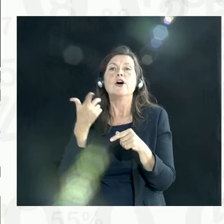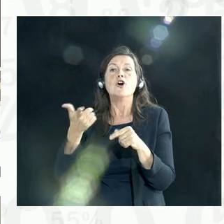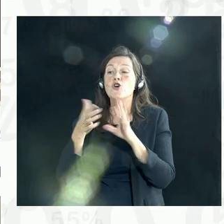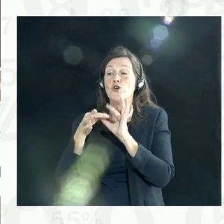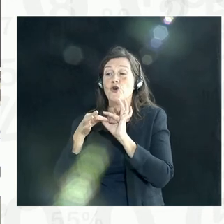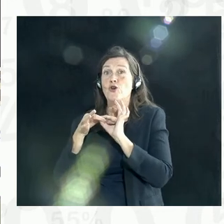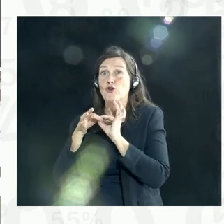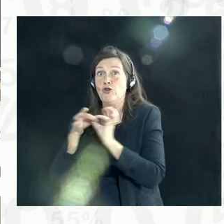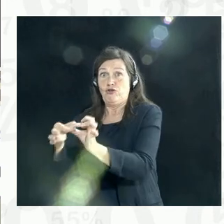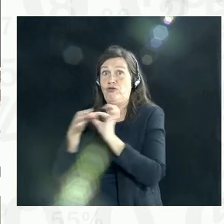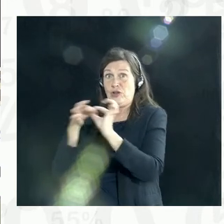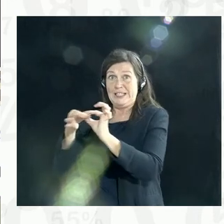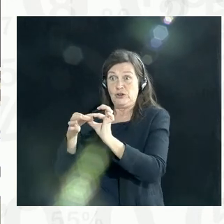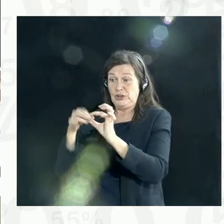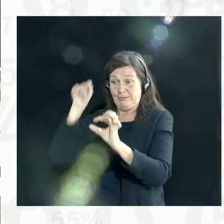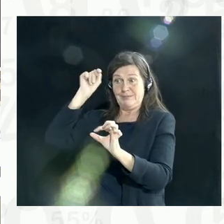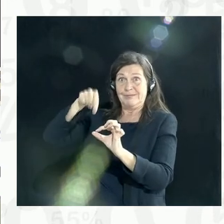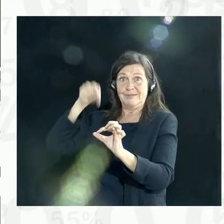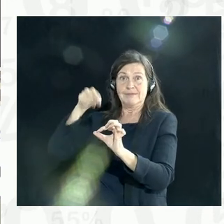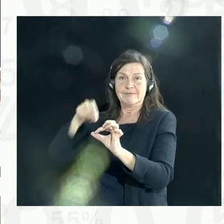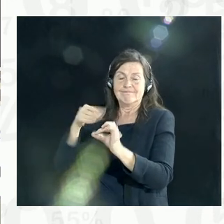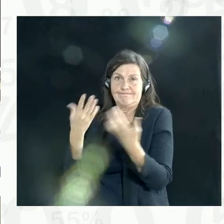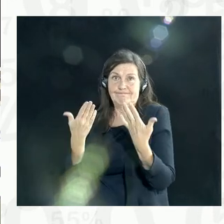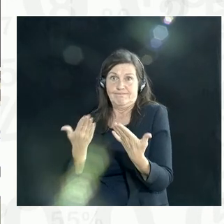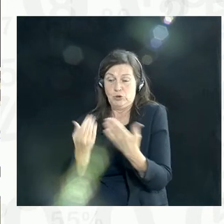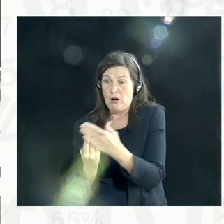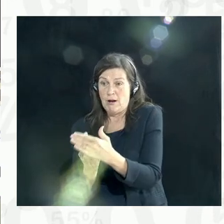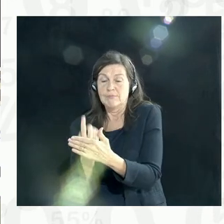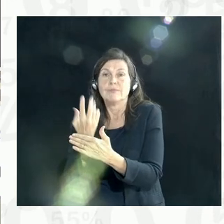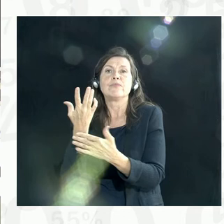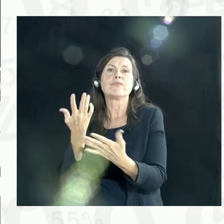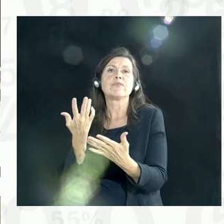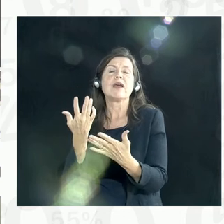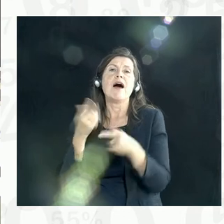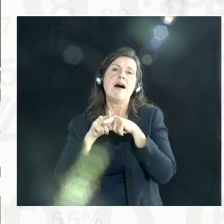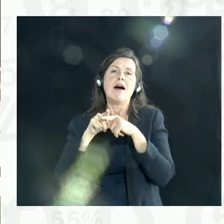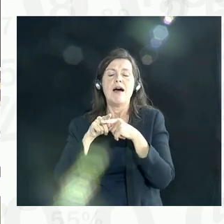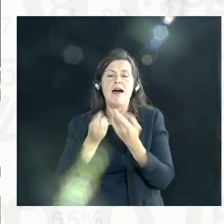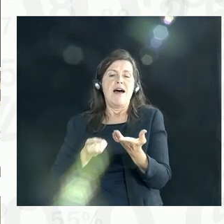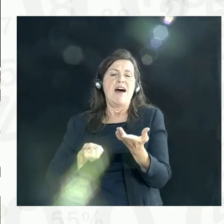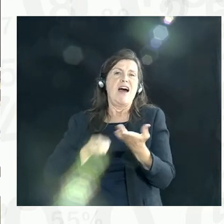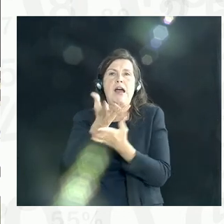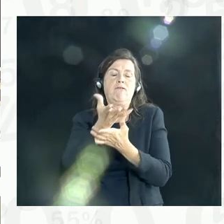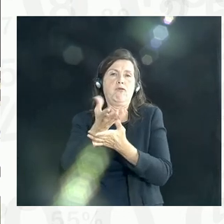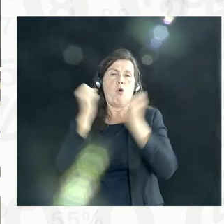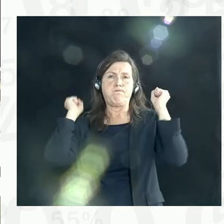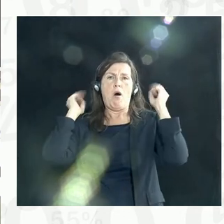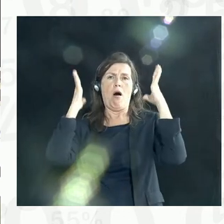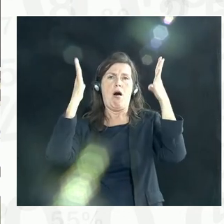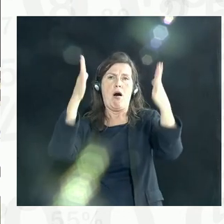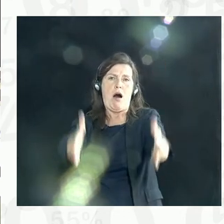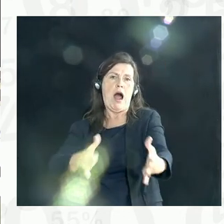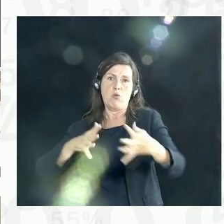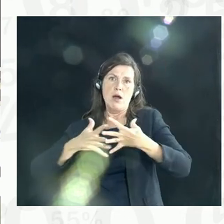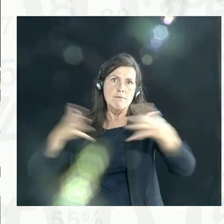that they share together. Like in Mauritius, we have the Info Highway. This is a data sharing platform